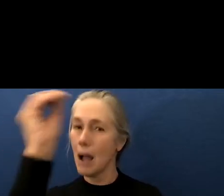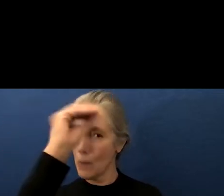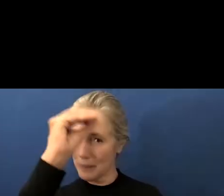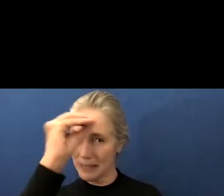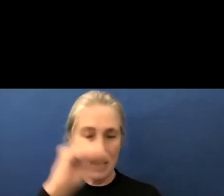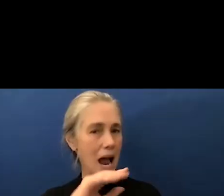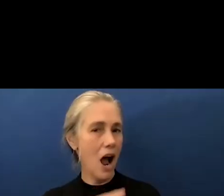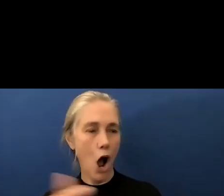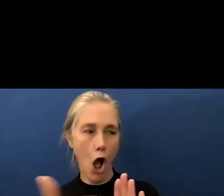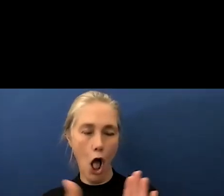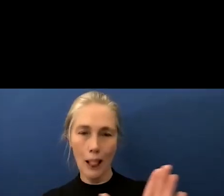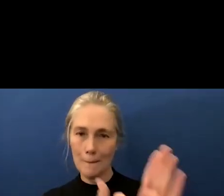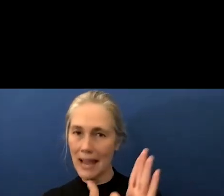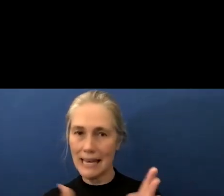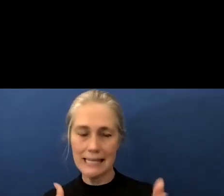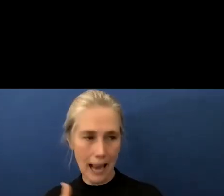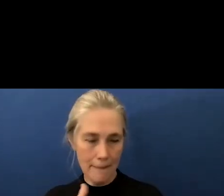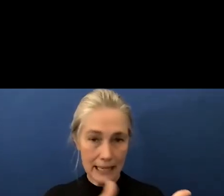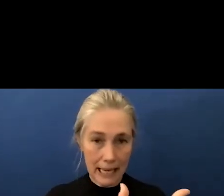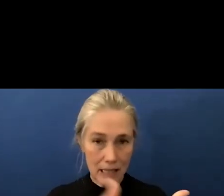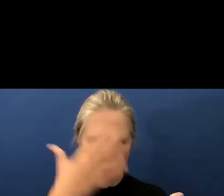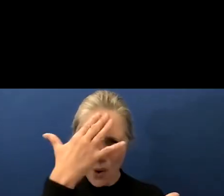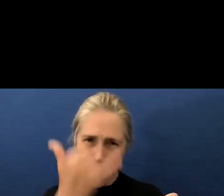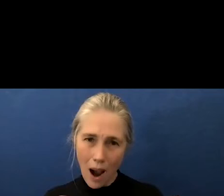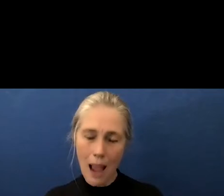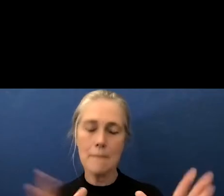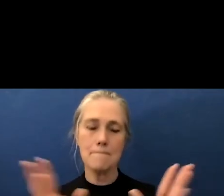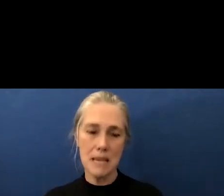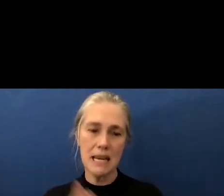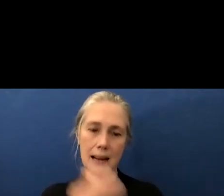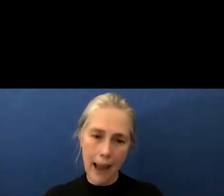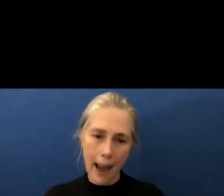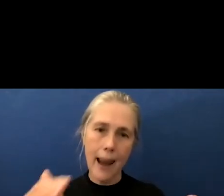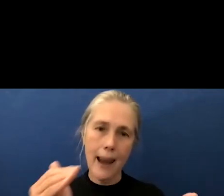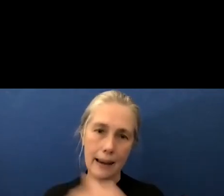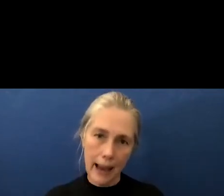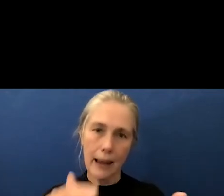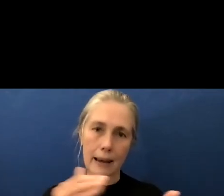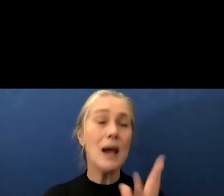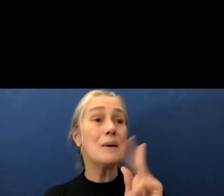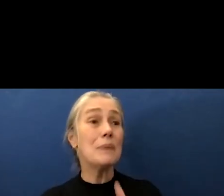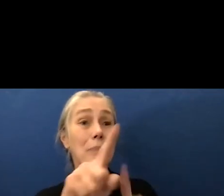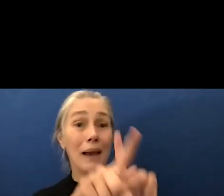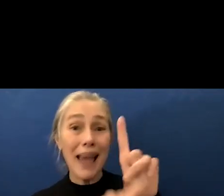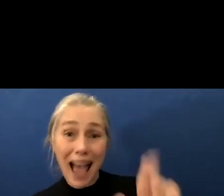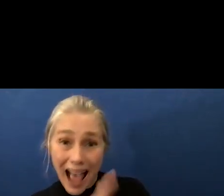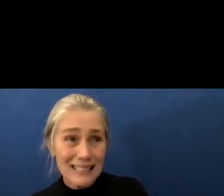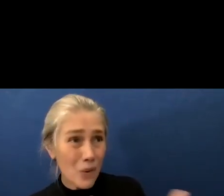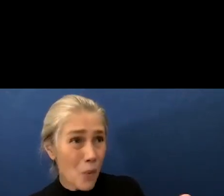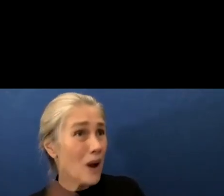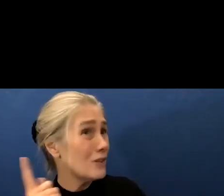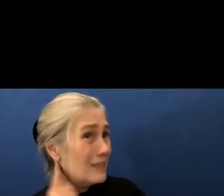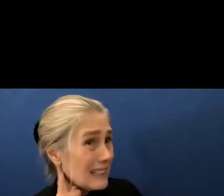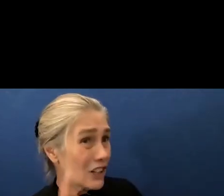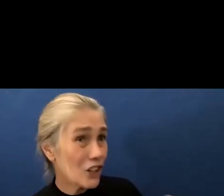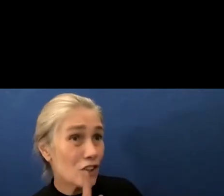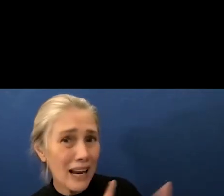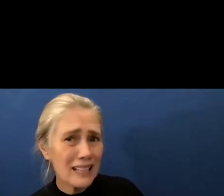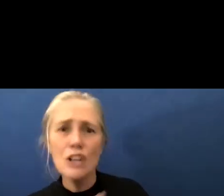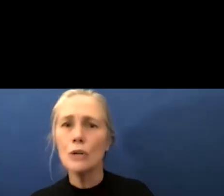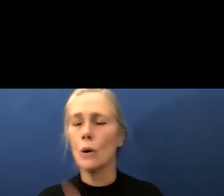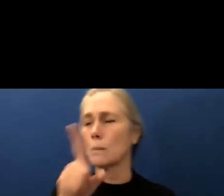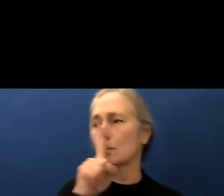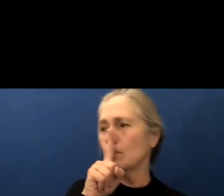and i would also like to know why meeting after meeting people ask questions and want answers and nobody ever responds